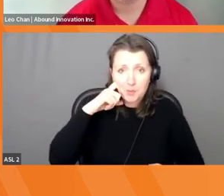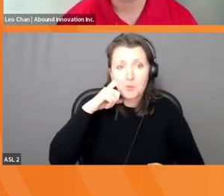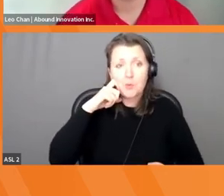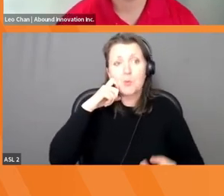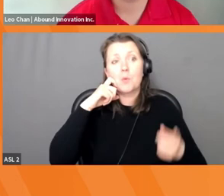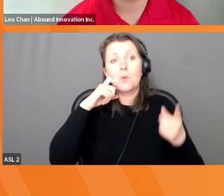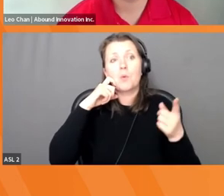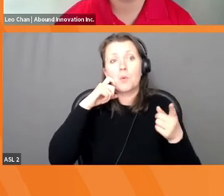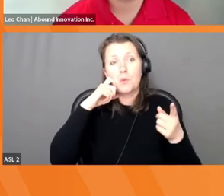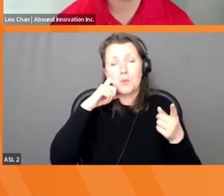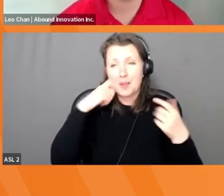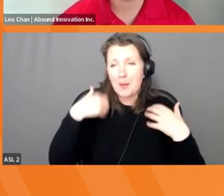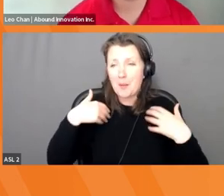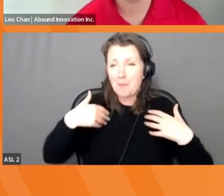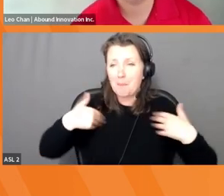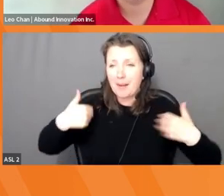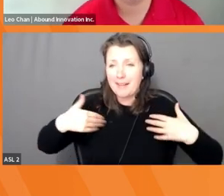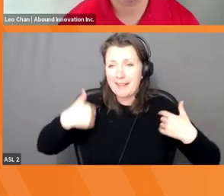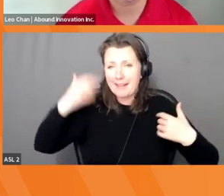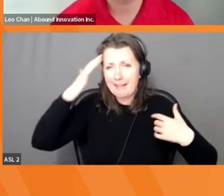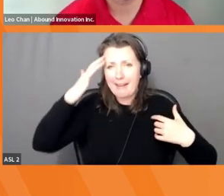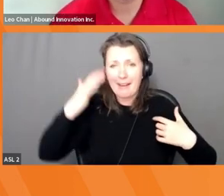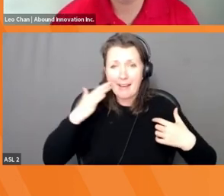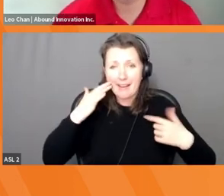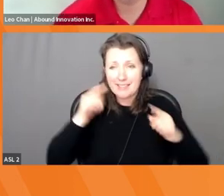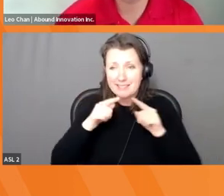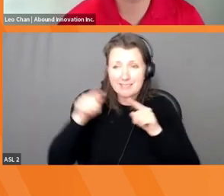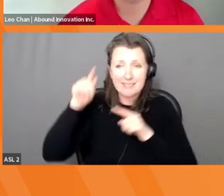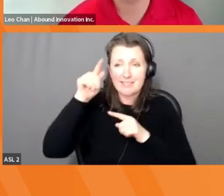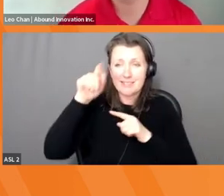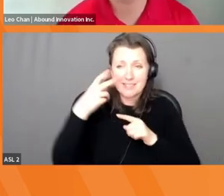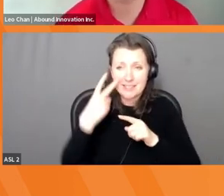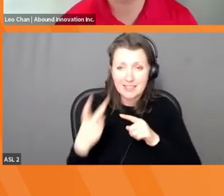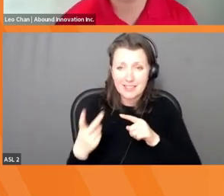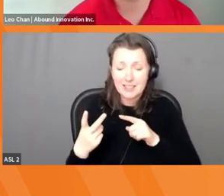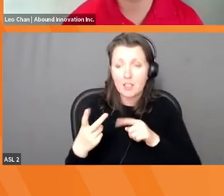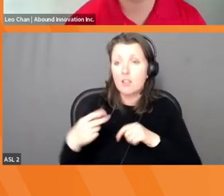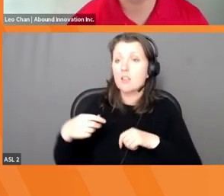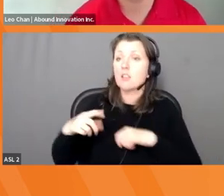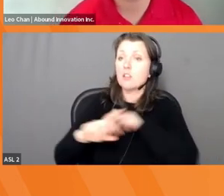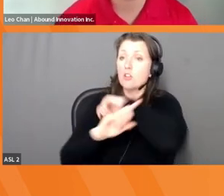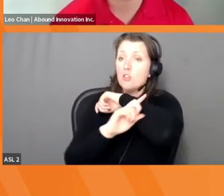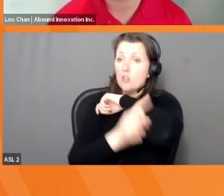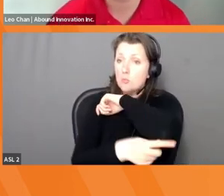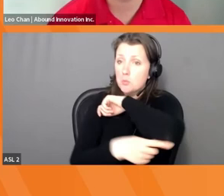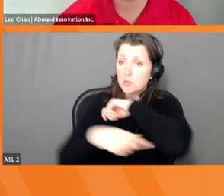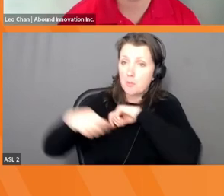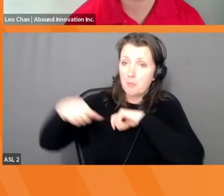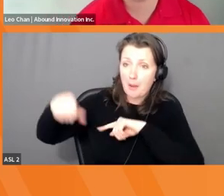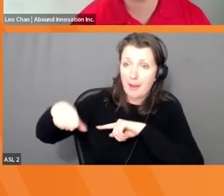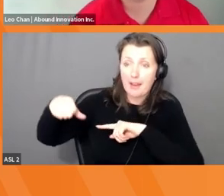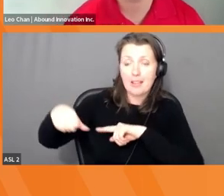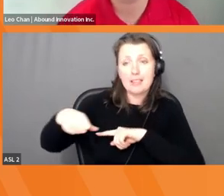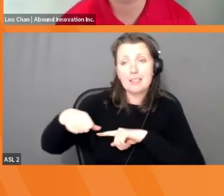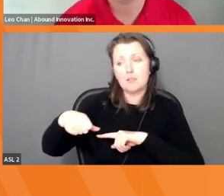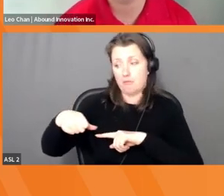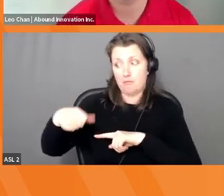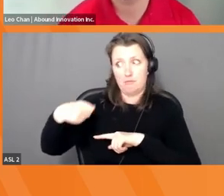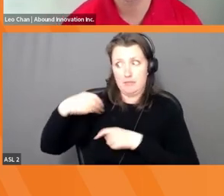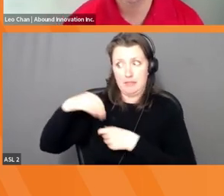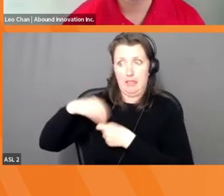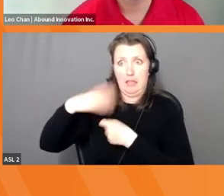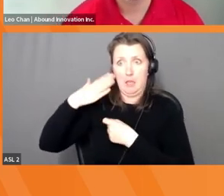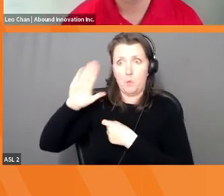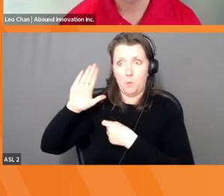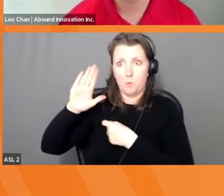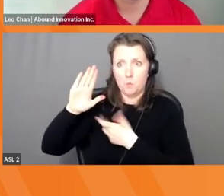Uh, I don't actually remember what's in the garbage bag, by the way, I am a kind of a messy person. So somebody picked up on that. Like I try, but it doesn't really work for me too